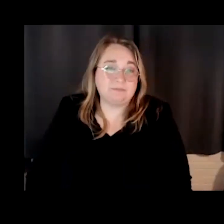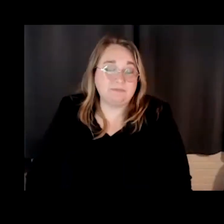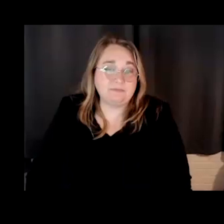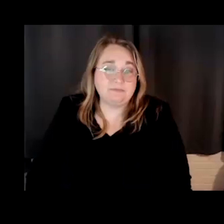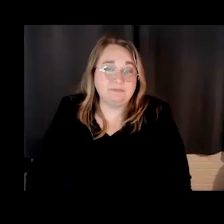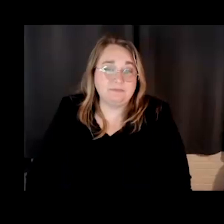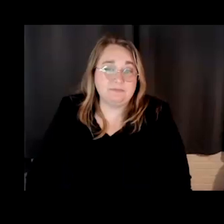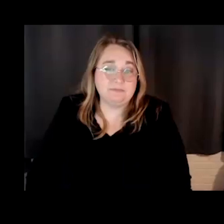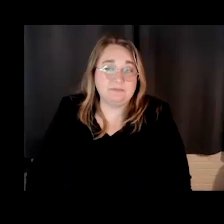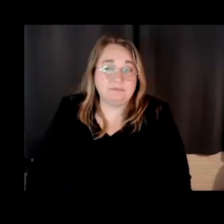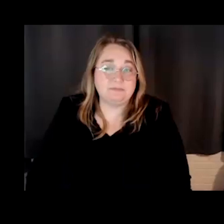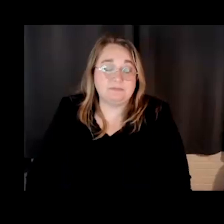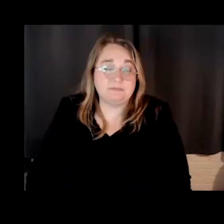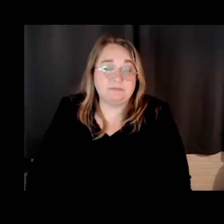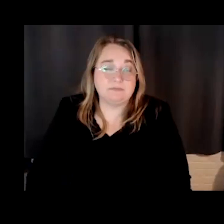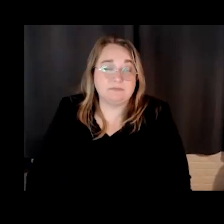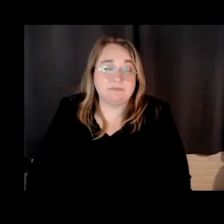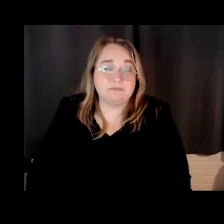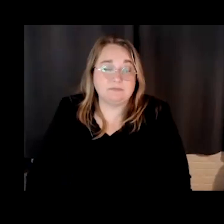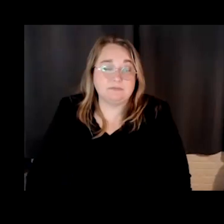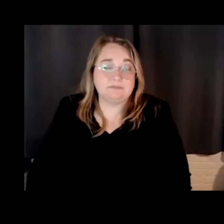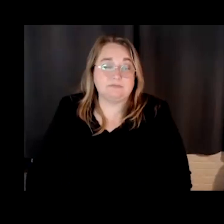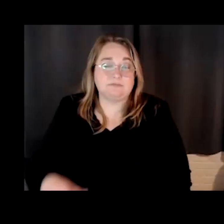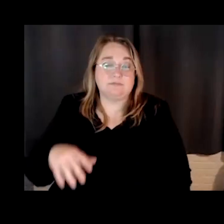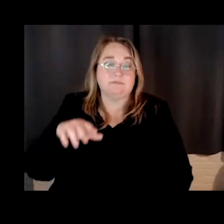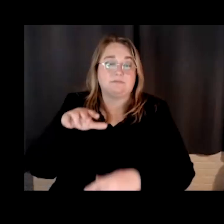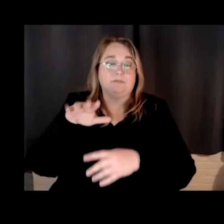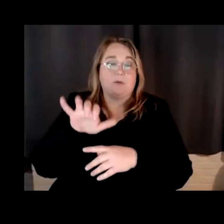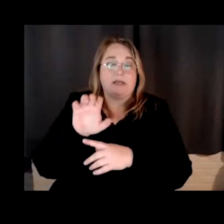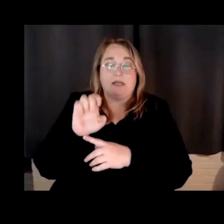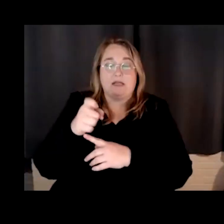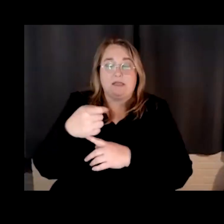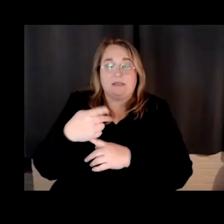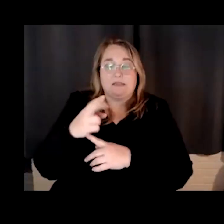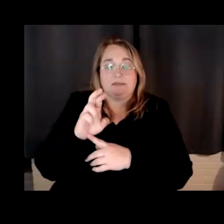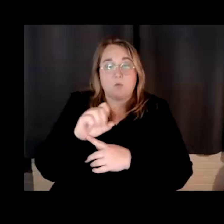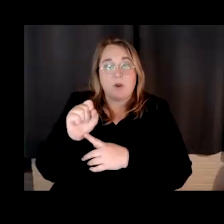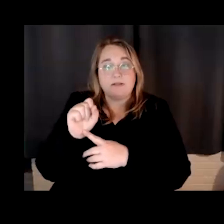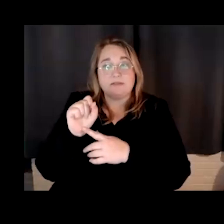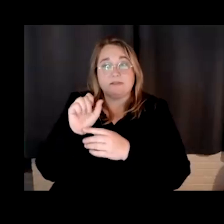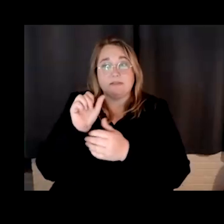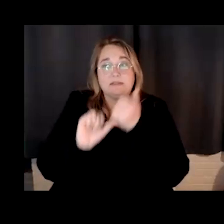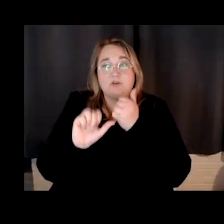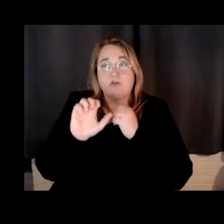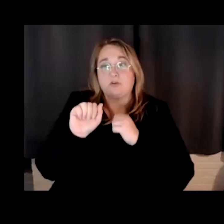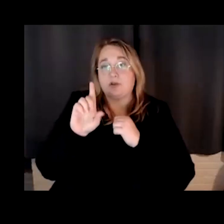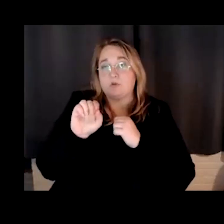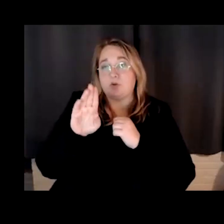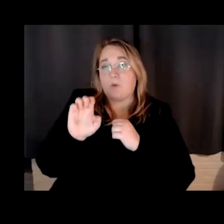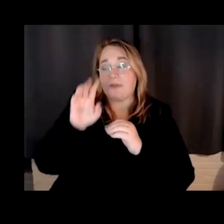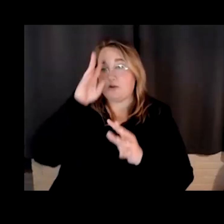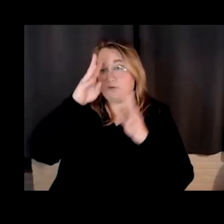Uh, is it in the creative suite? Adobe creative suite? It should be, Yeah, it should be. Good question. Adobe creative suite.